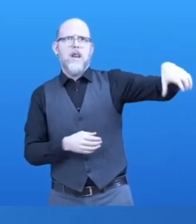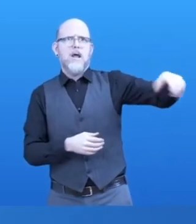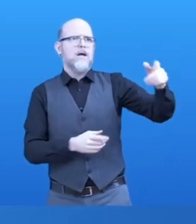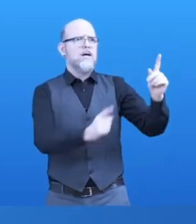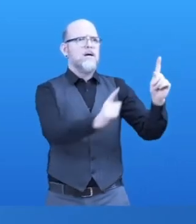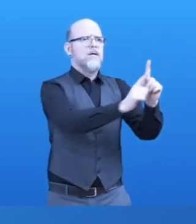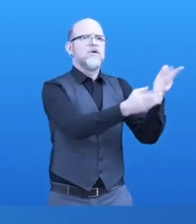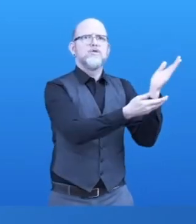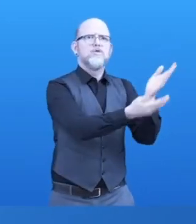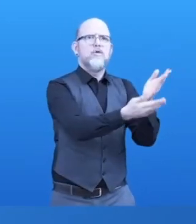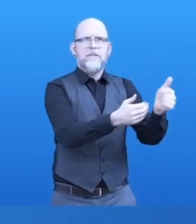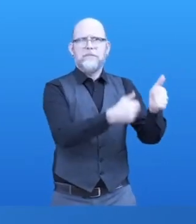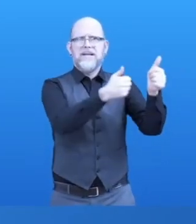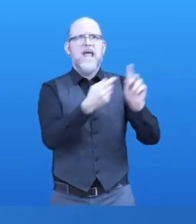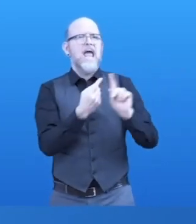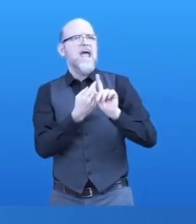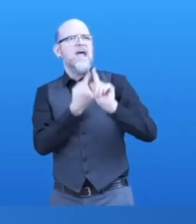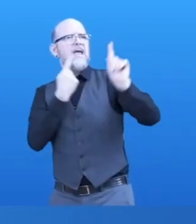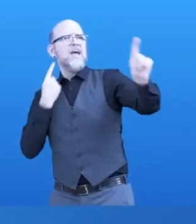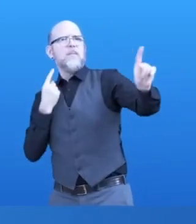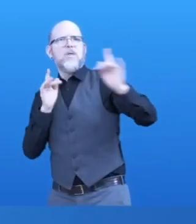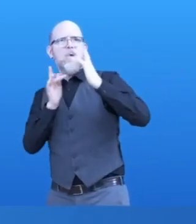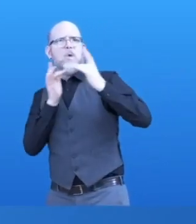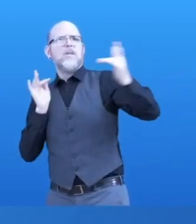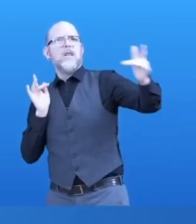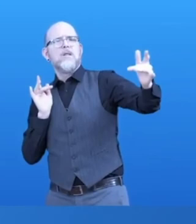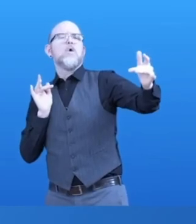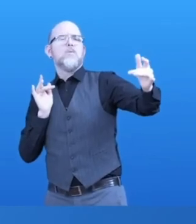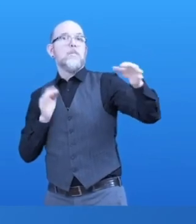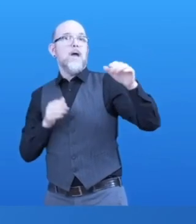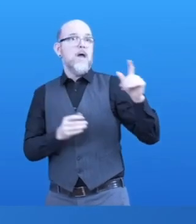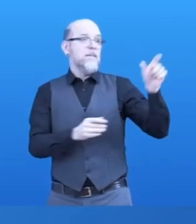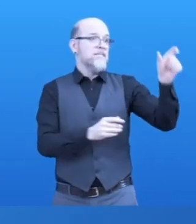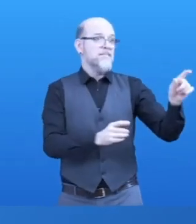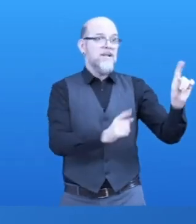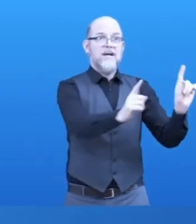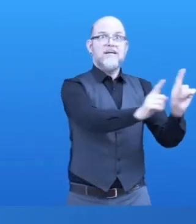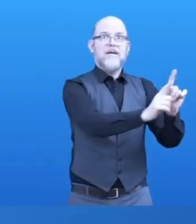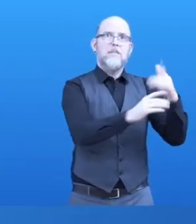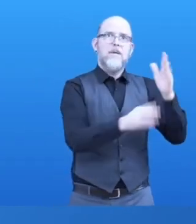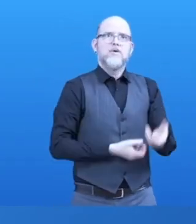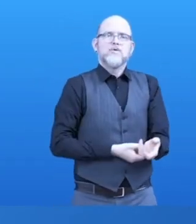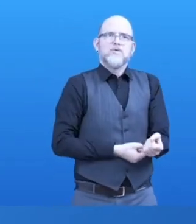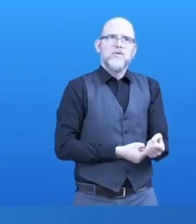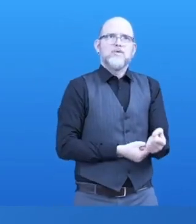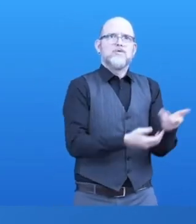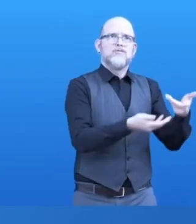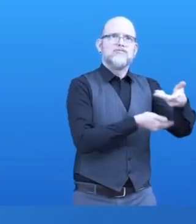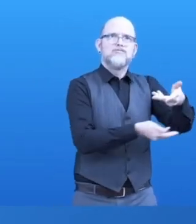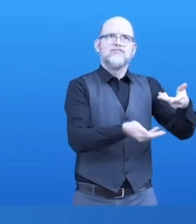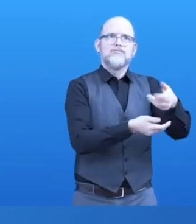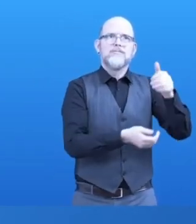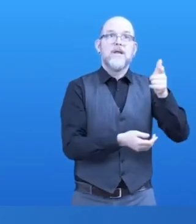If your product needs information, guidance, then it will probably need availability of accessible content. If your product is designed